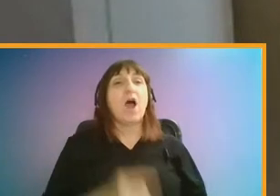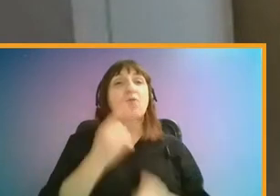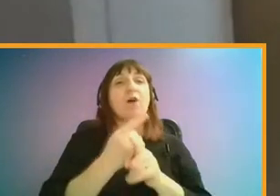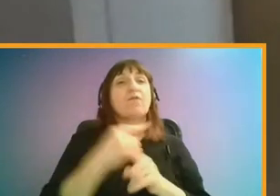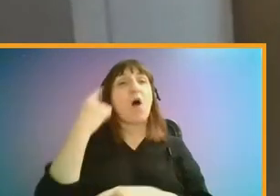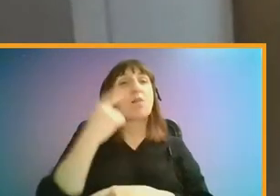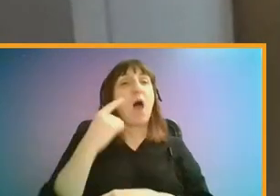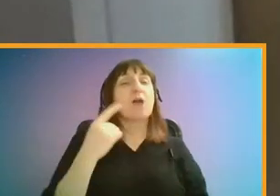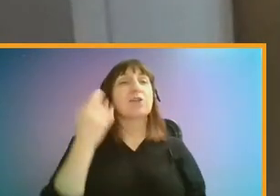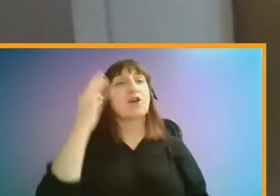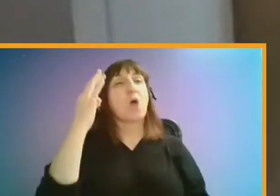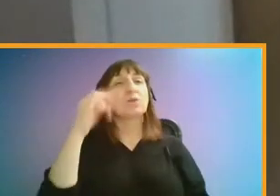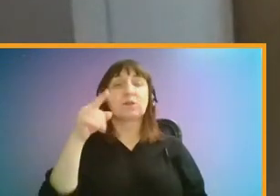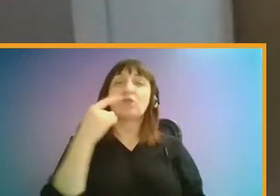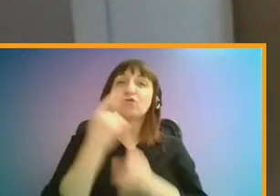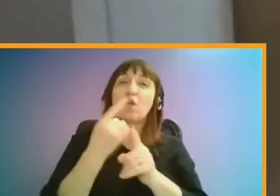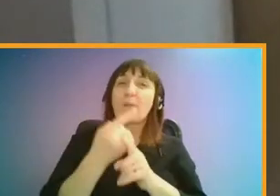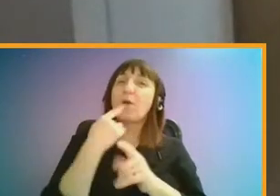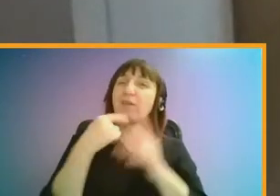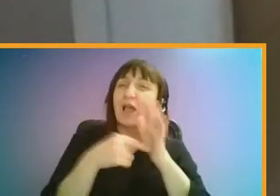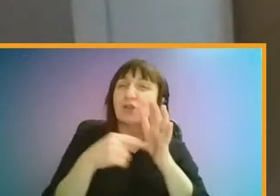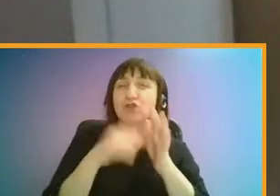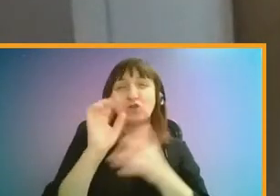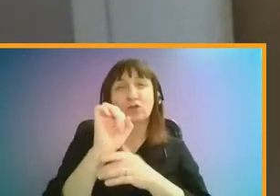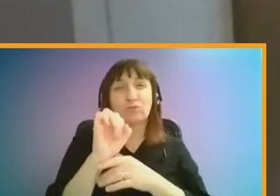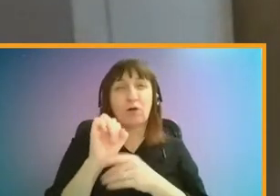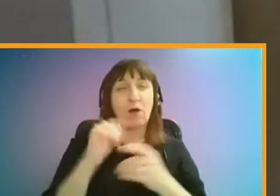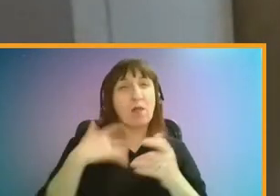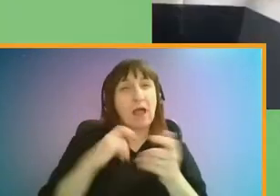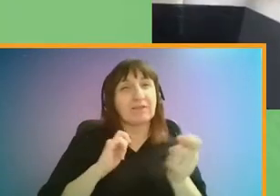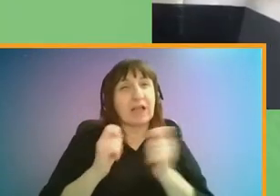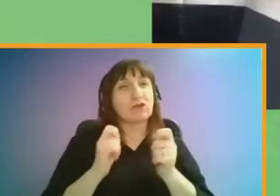London Councils, who talked about some of the issues around changing lifestyles.